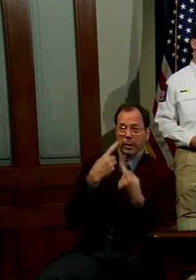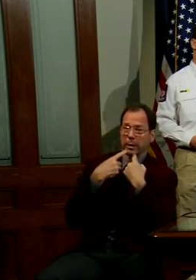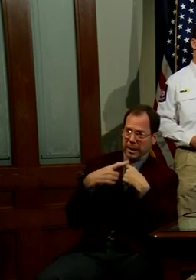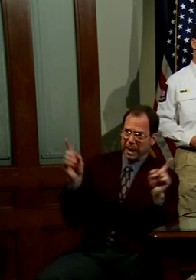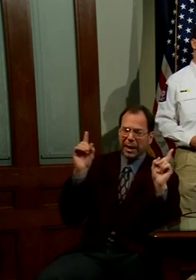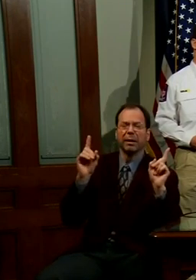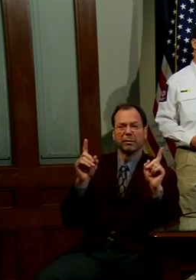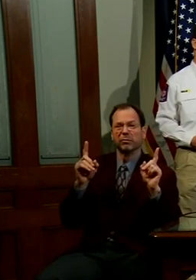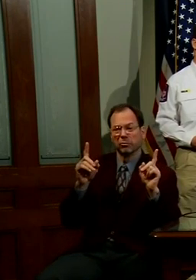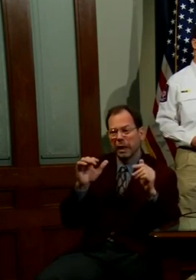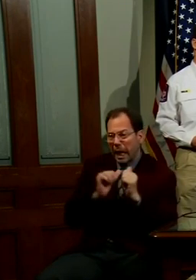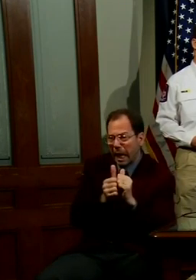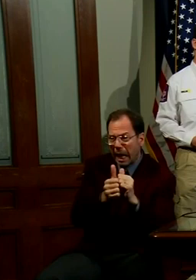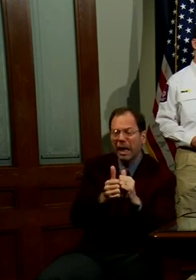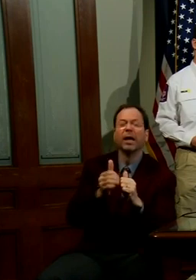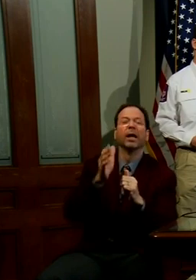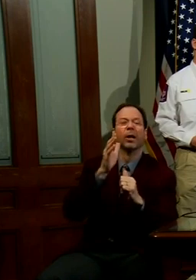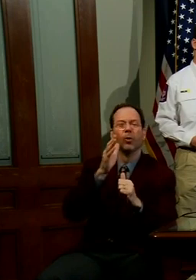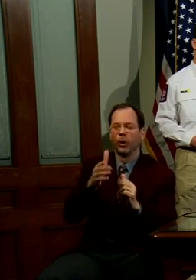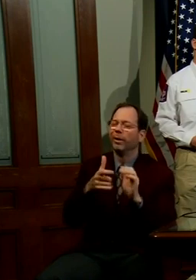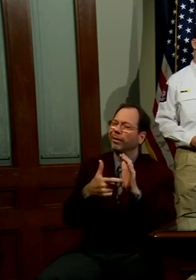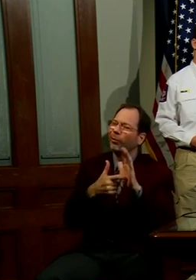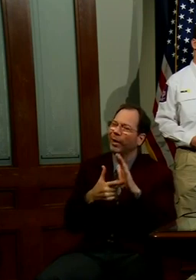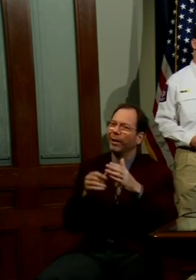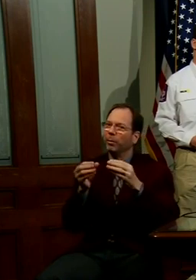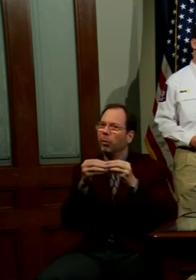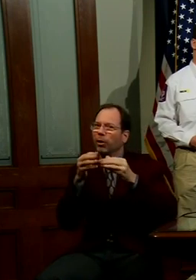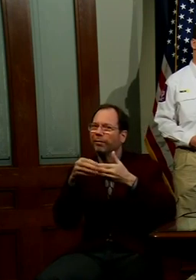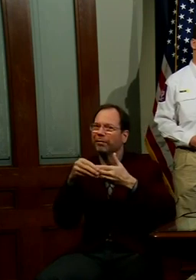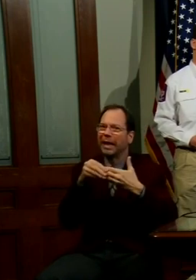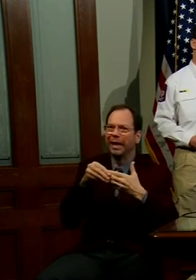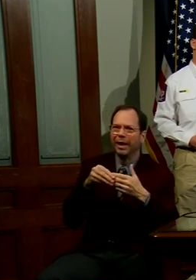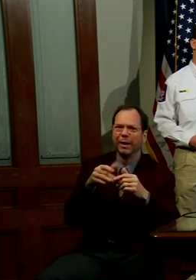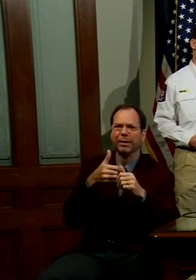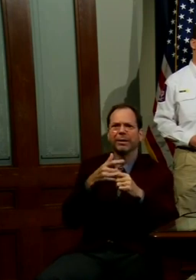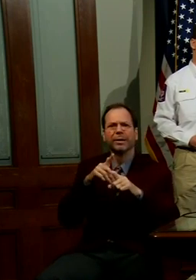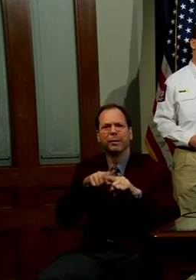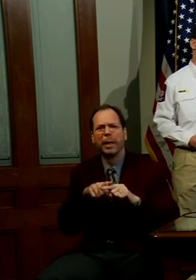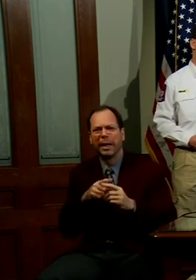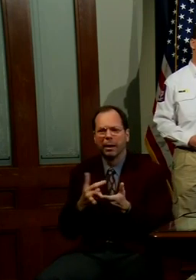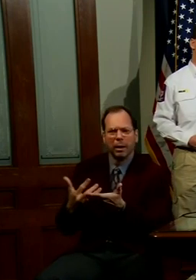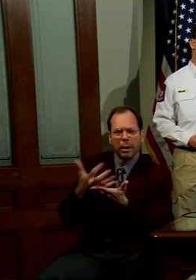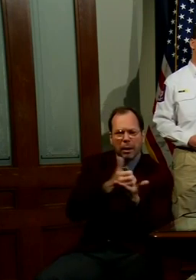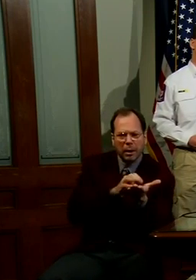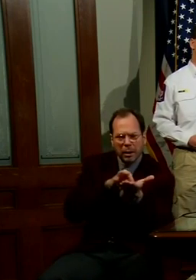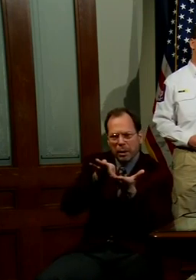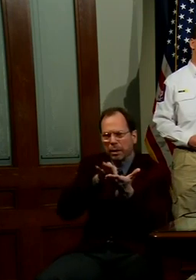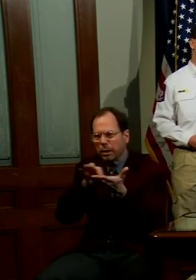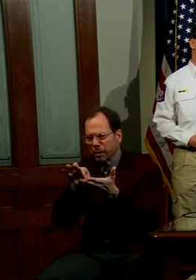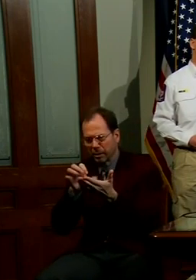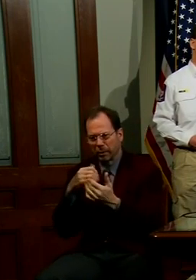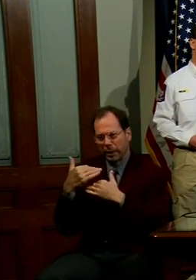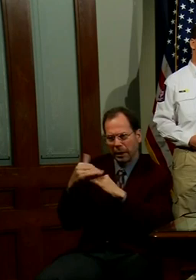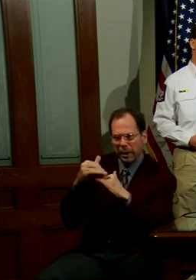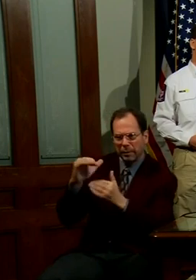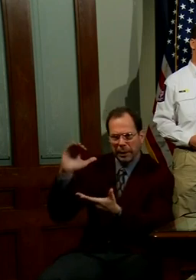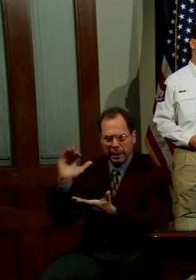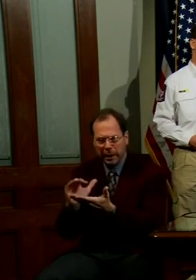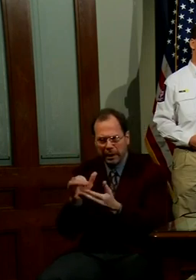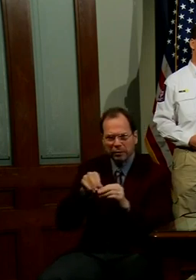We will need to maintain flexibility based upon the data showing the level of containment of COVID-19.